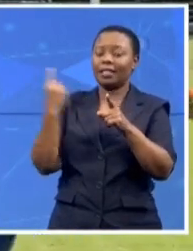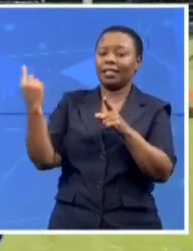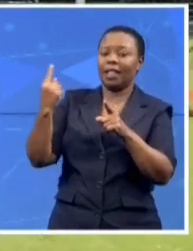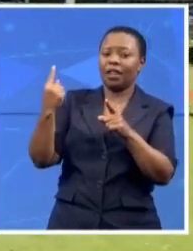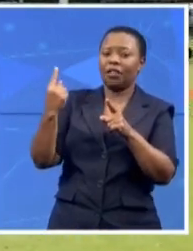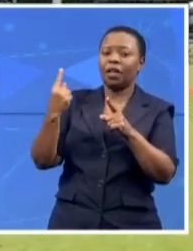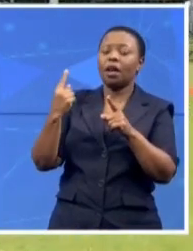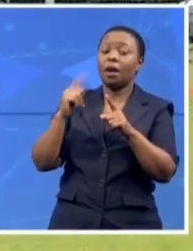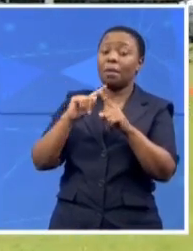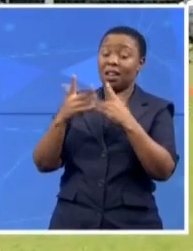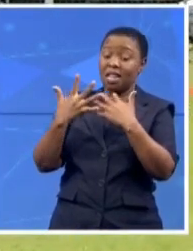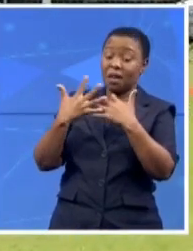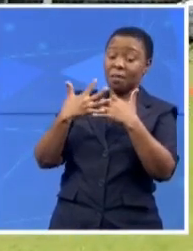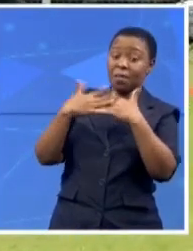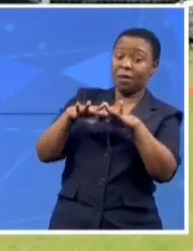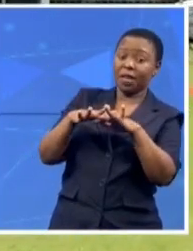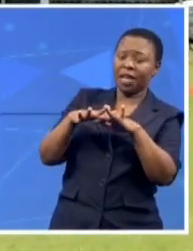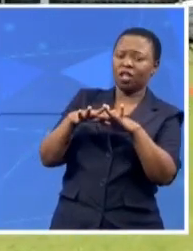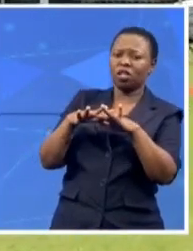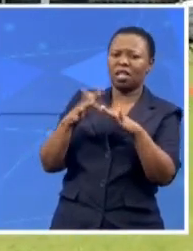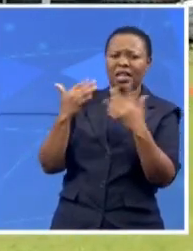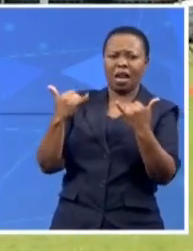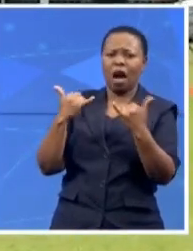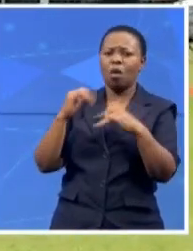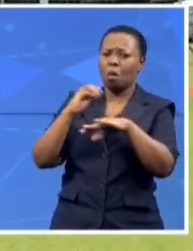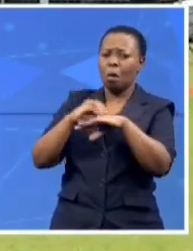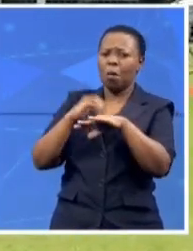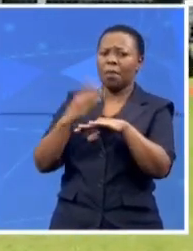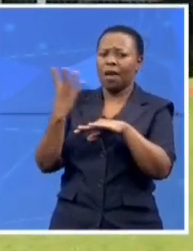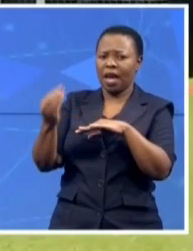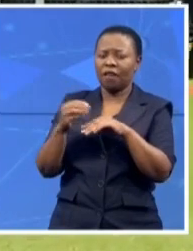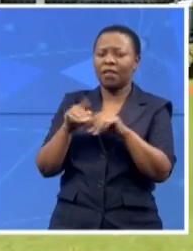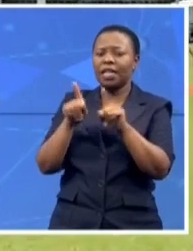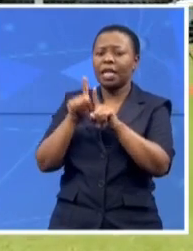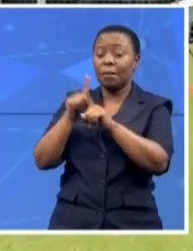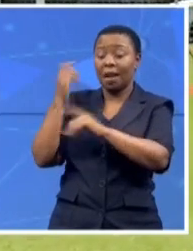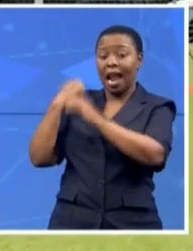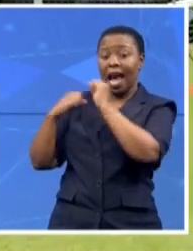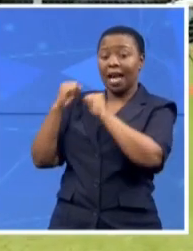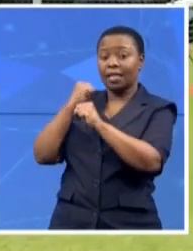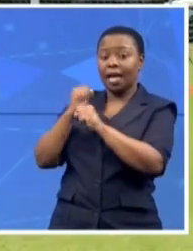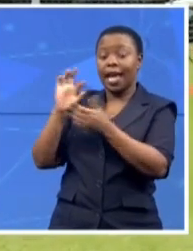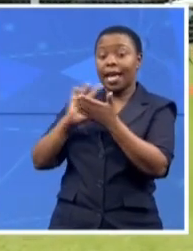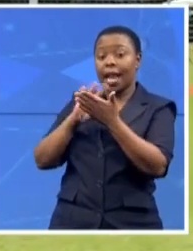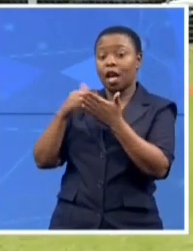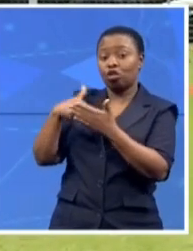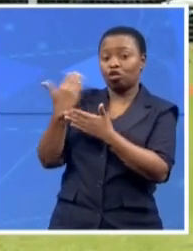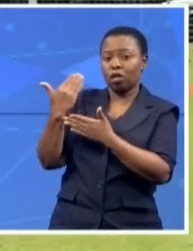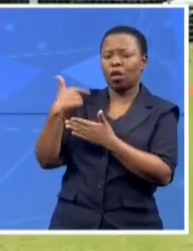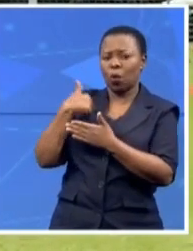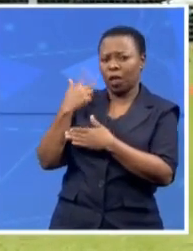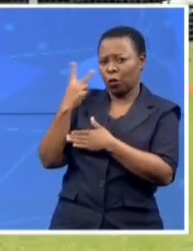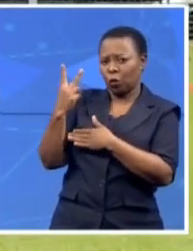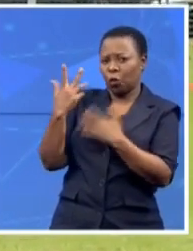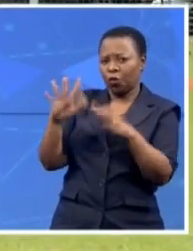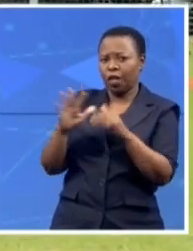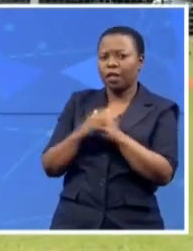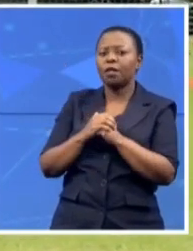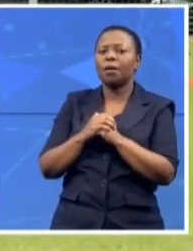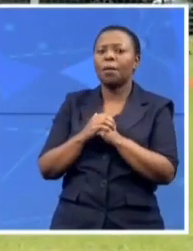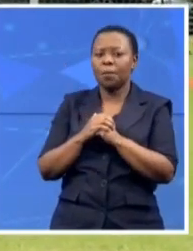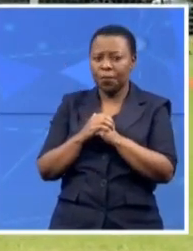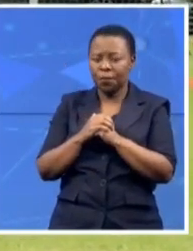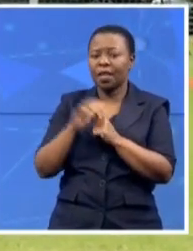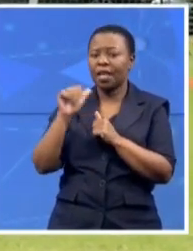Last year, there were elections. We saw a lot of ANC, which is the governing